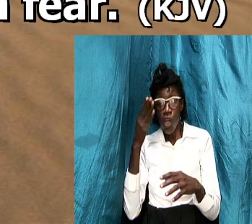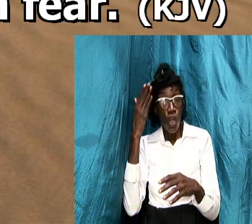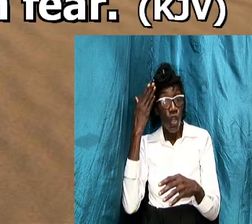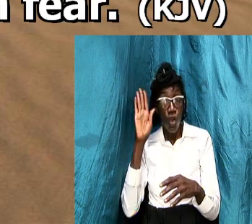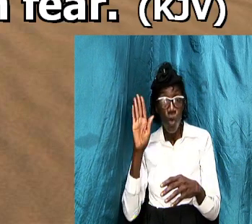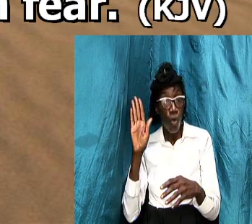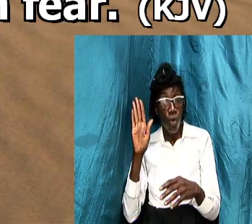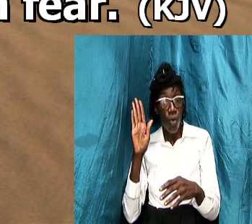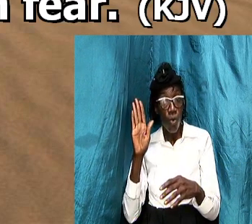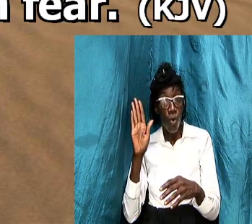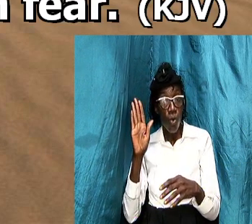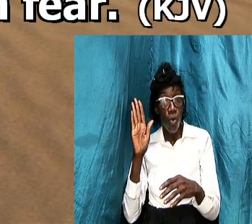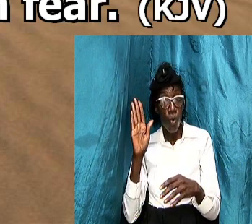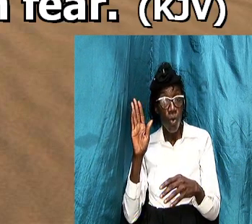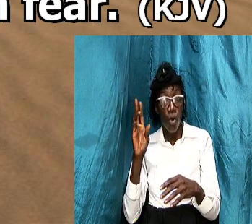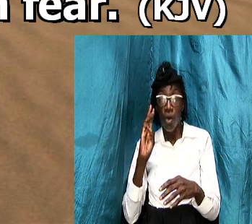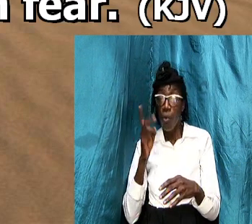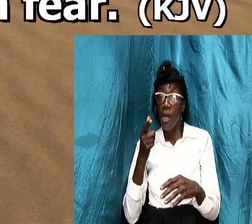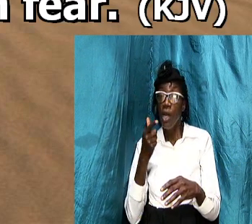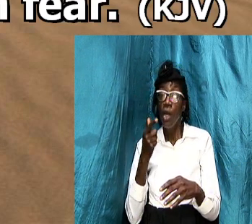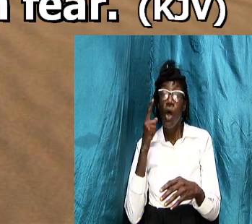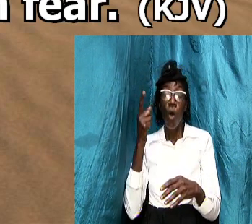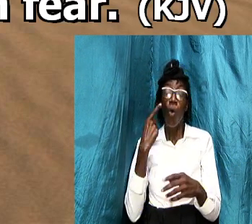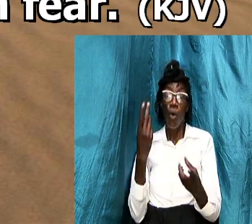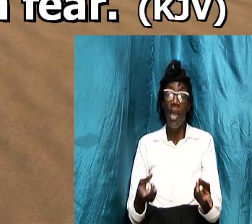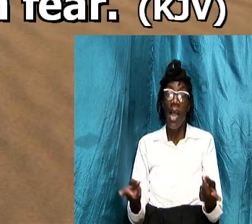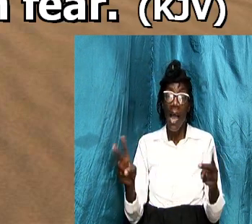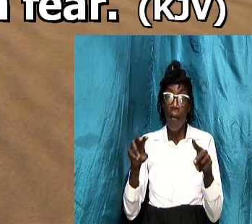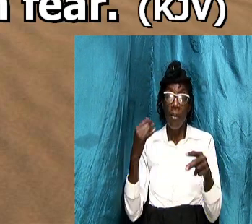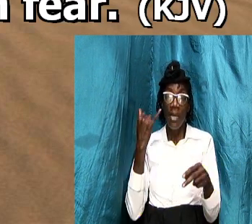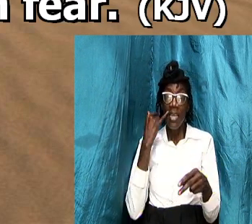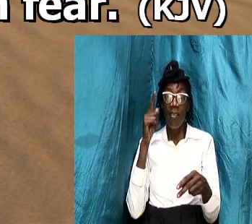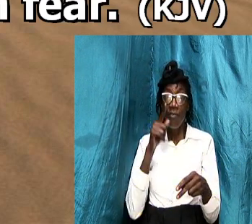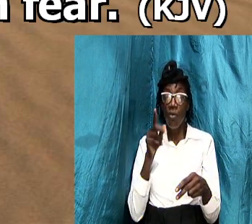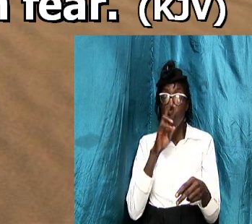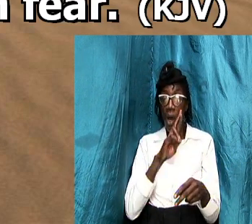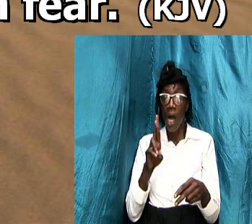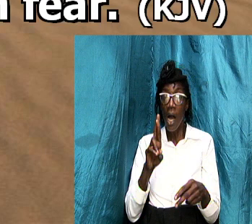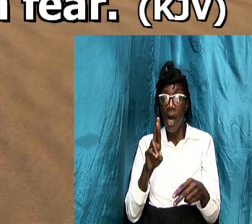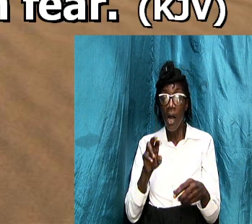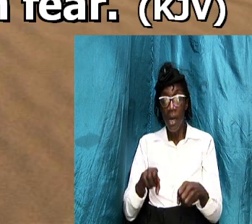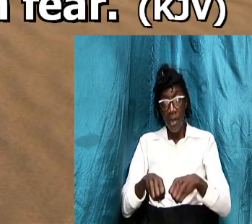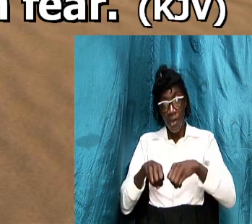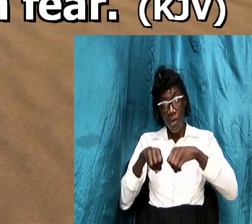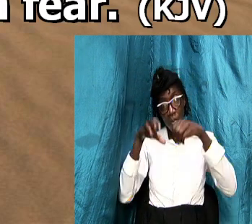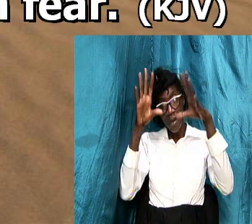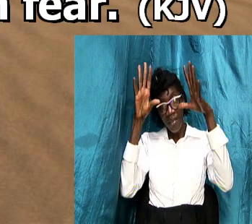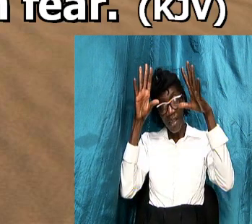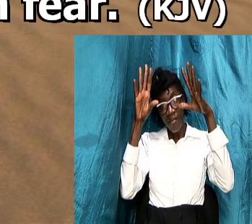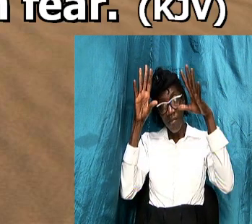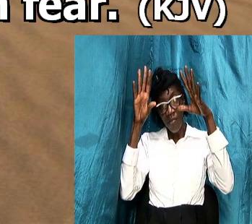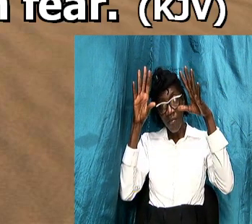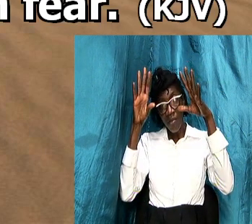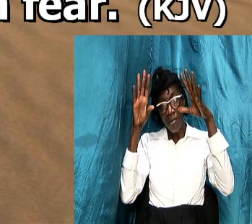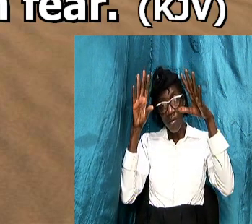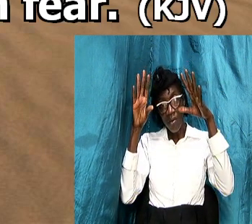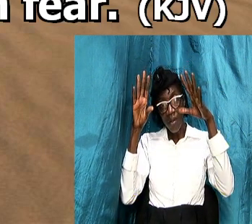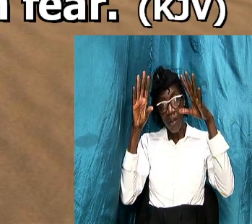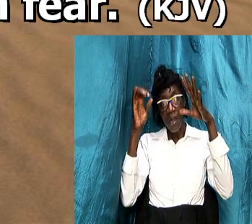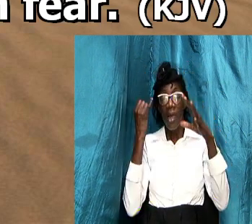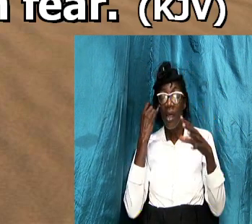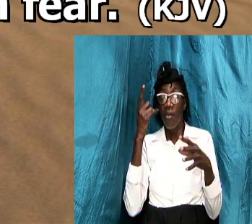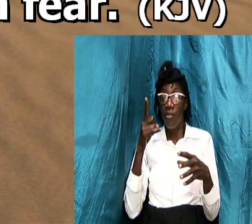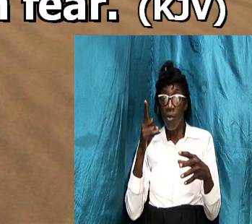that will only happen if you are submissive or if you are